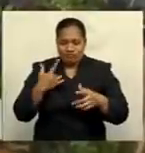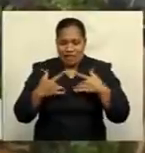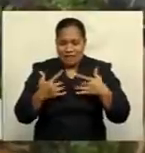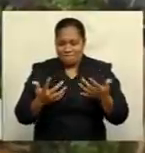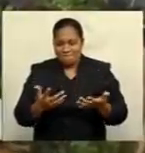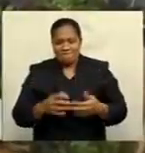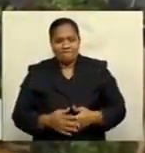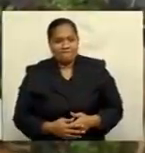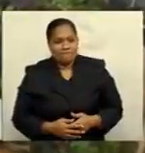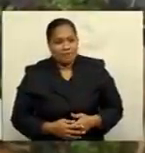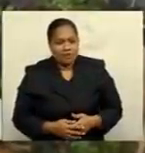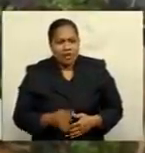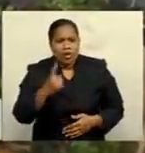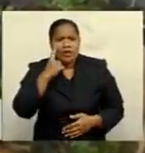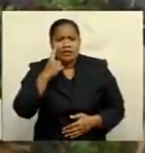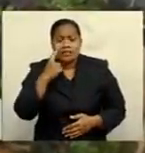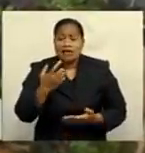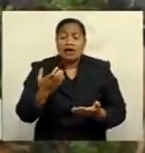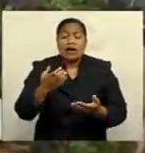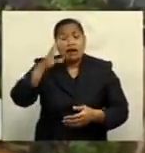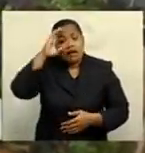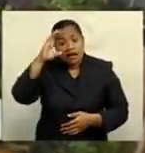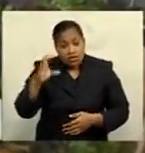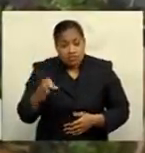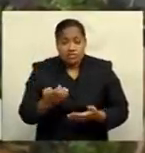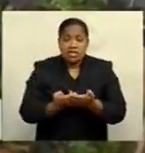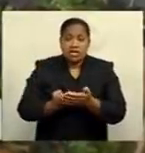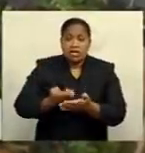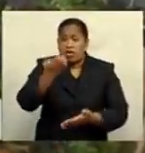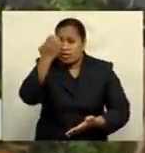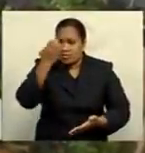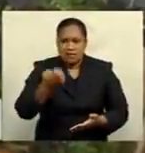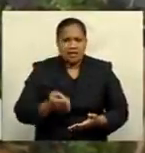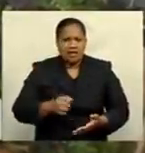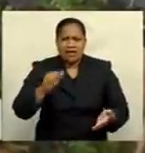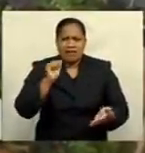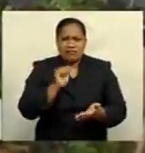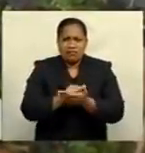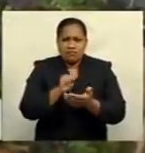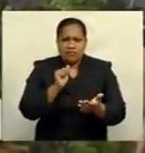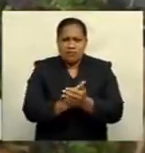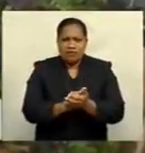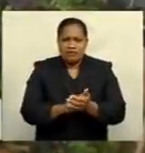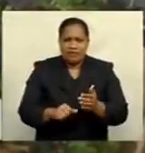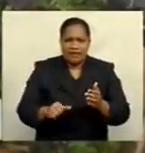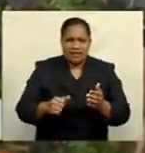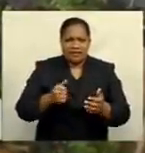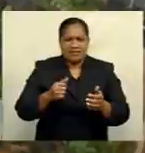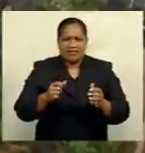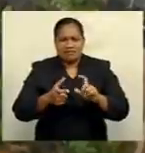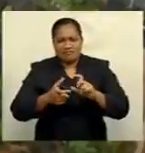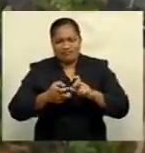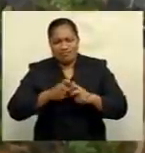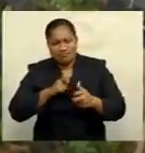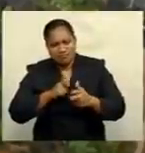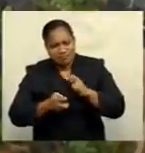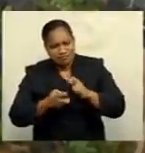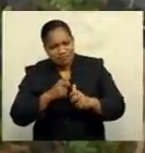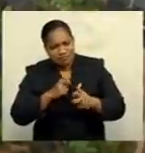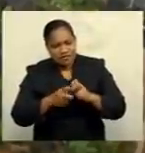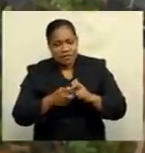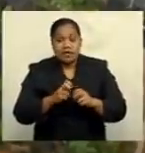can see that the country's economy is having a crisis here. So just three years back, I thought of